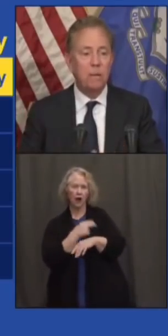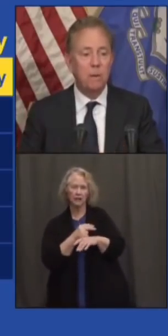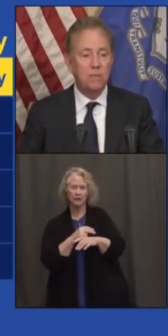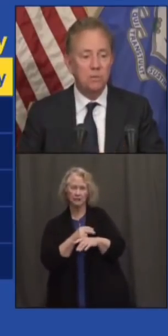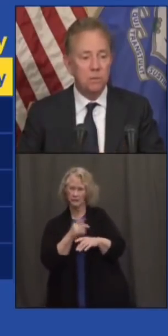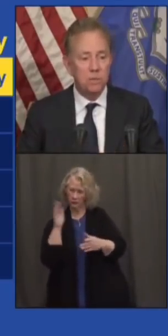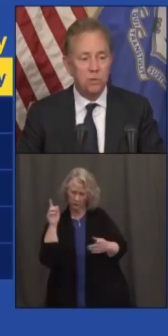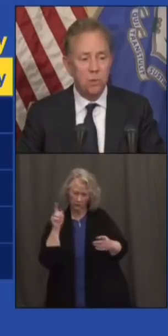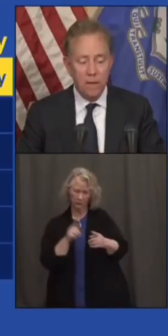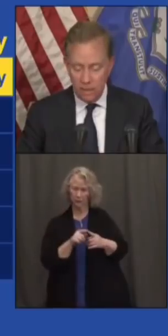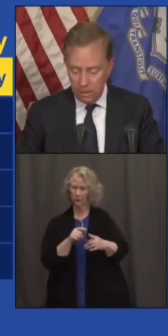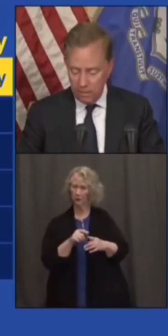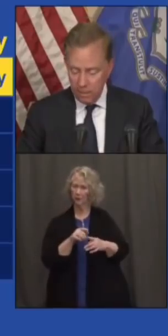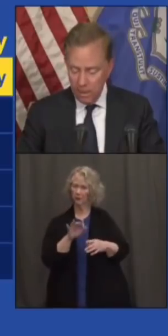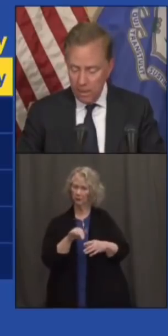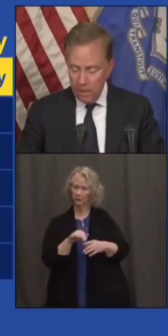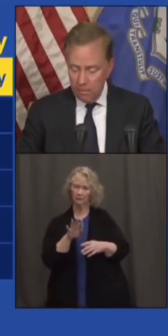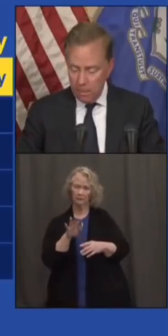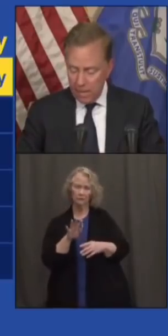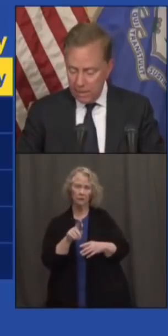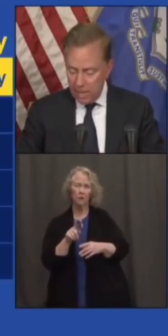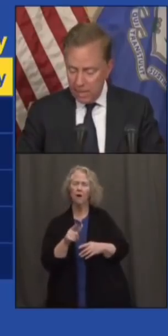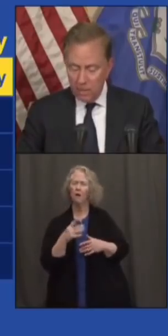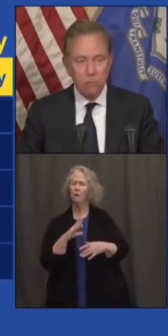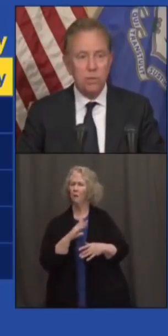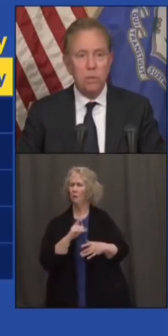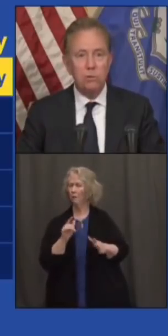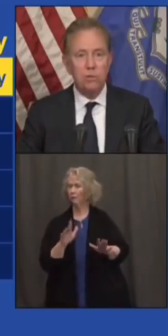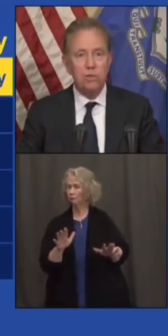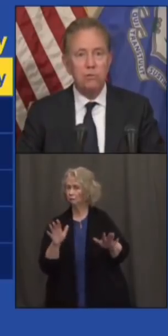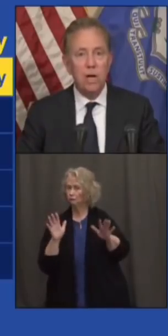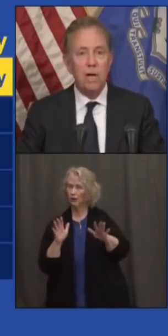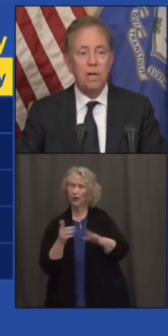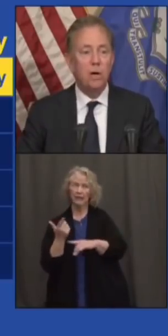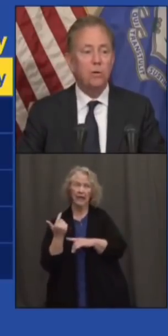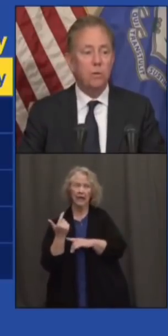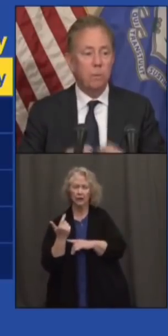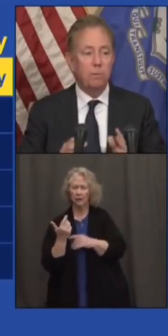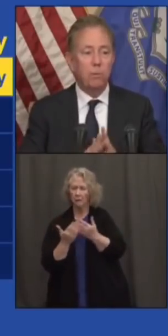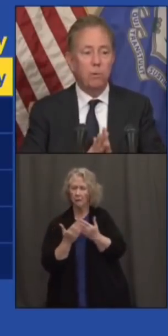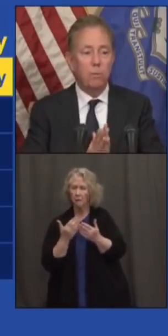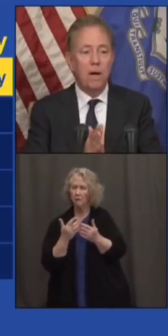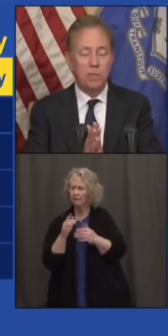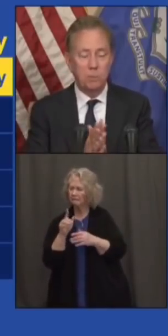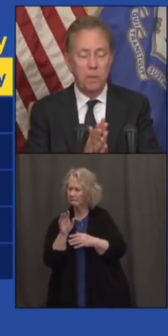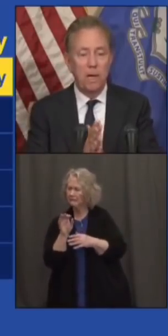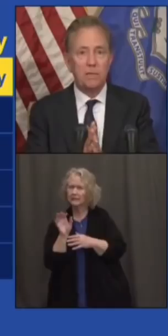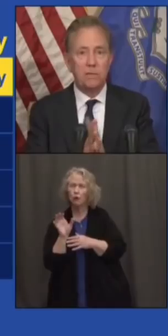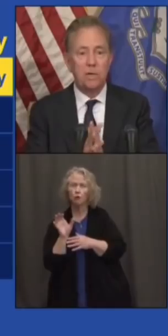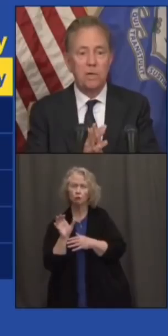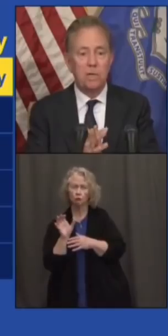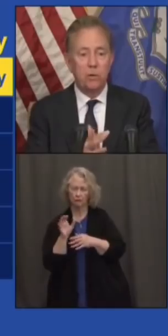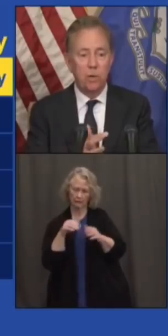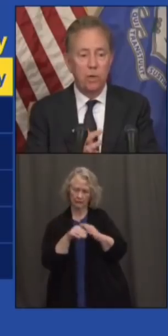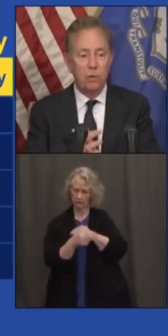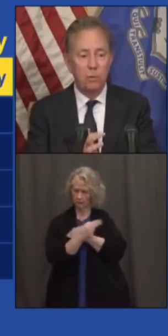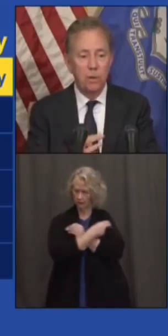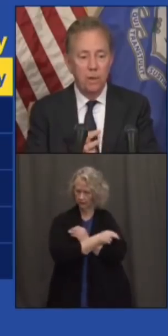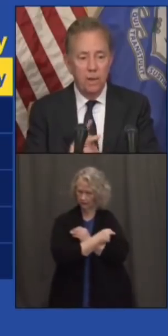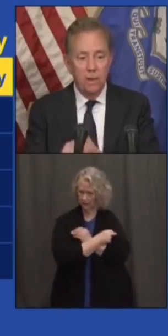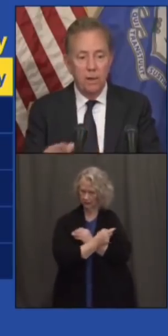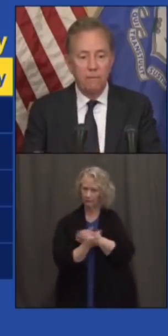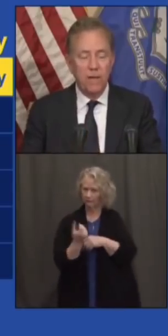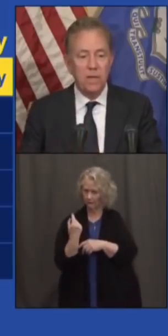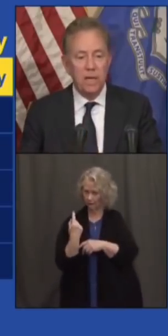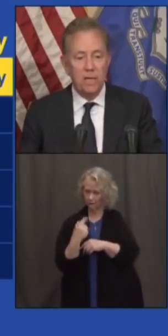lowest in eight months, which is great. Back then, I think it was closer to 900 people were hospitalized a year ago.